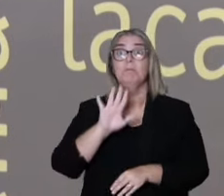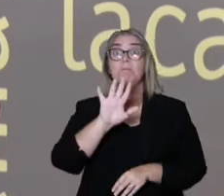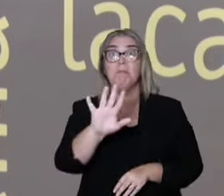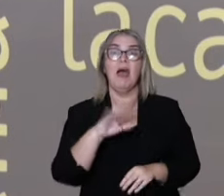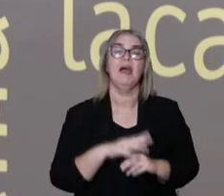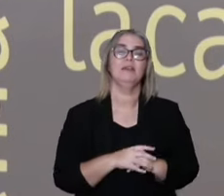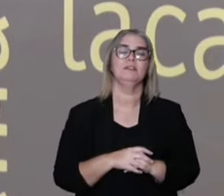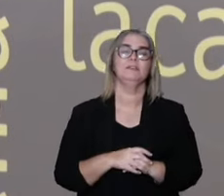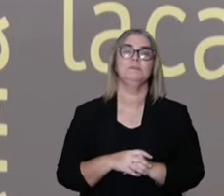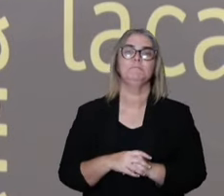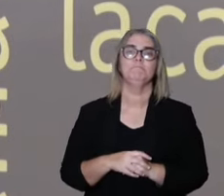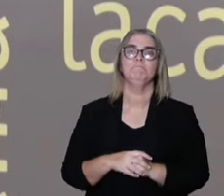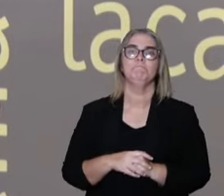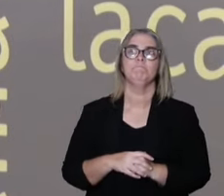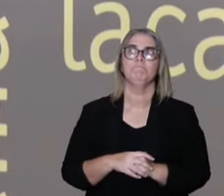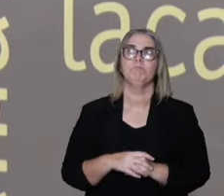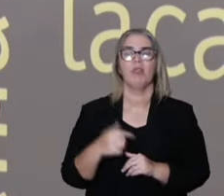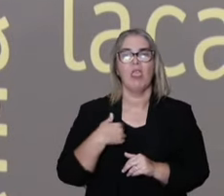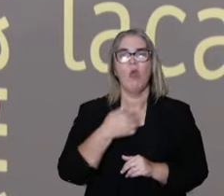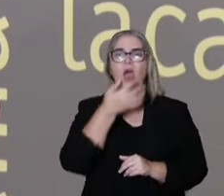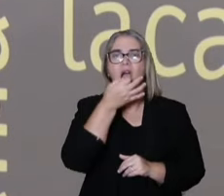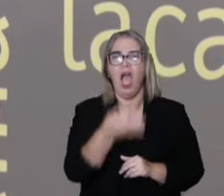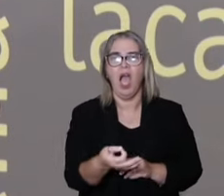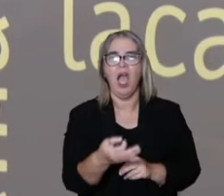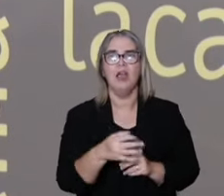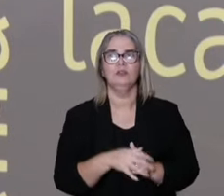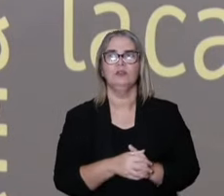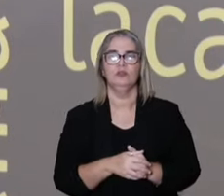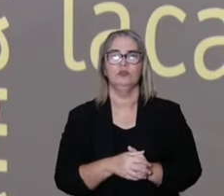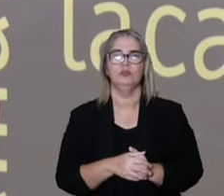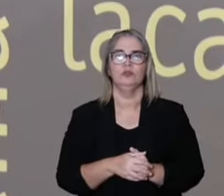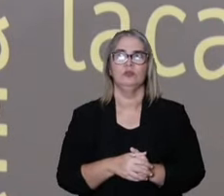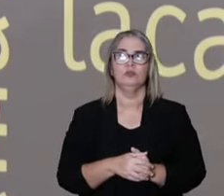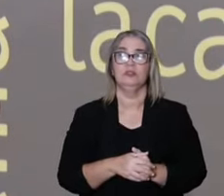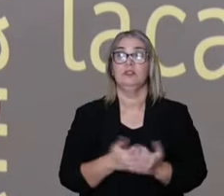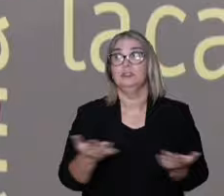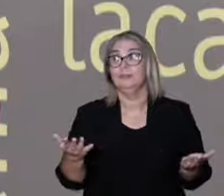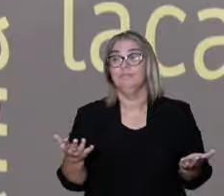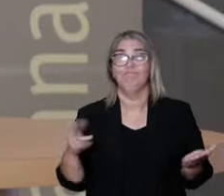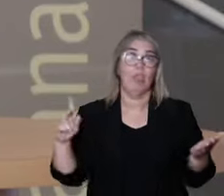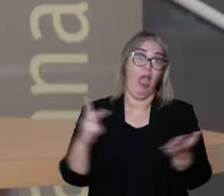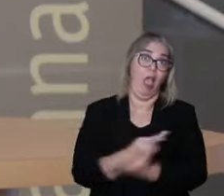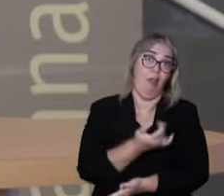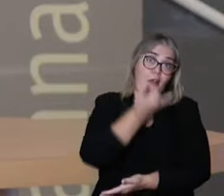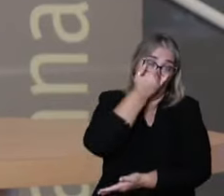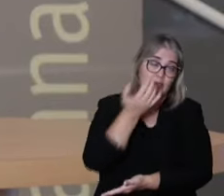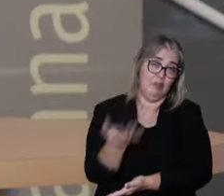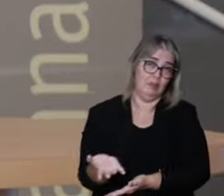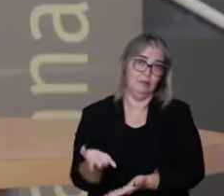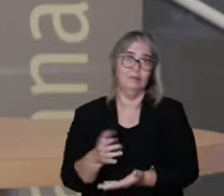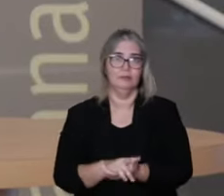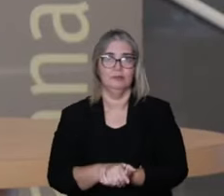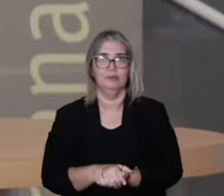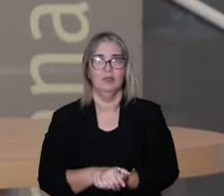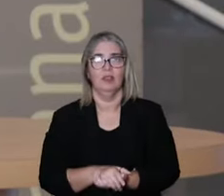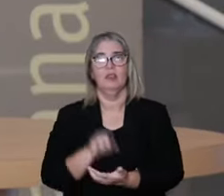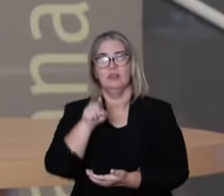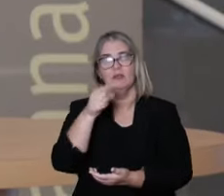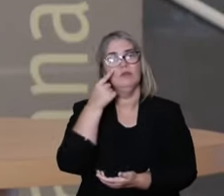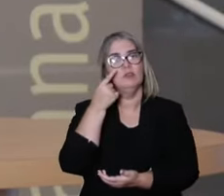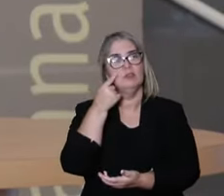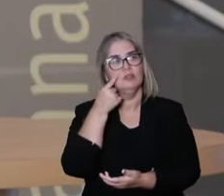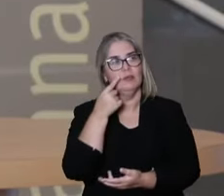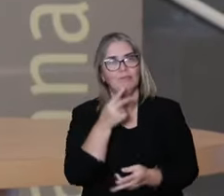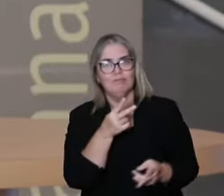but I believe it is inevitable.